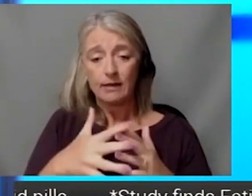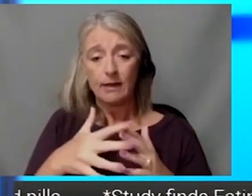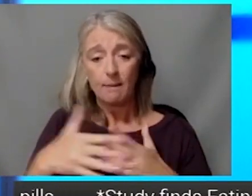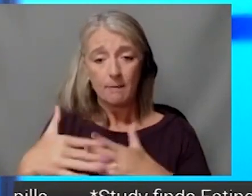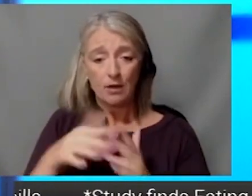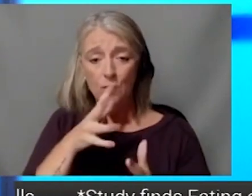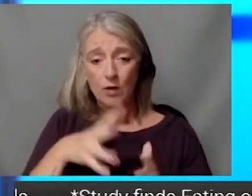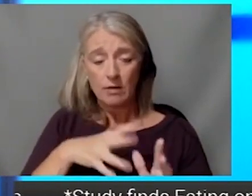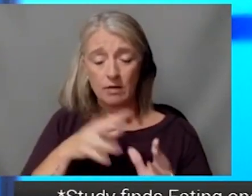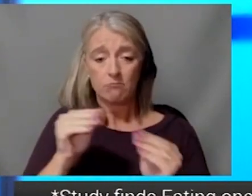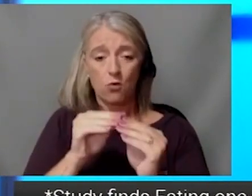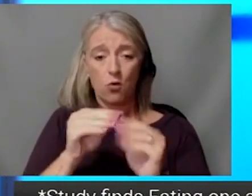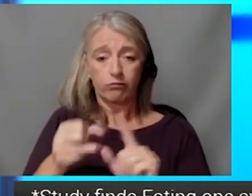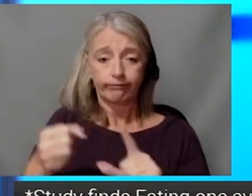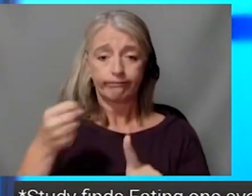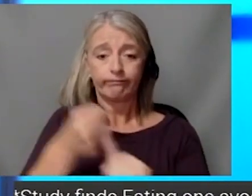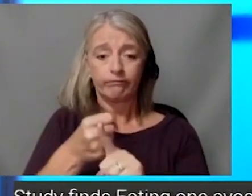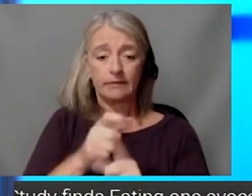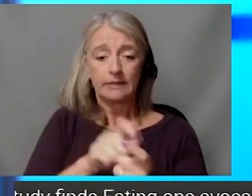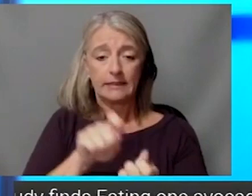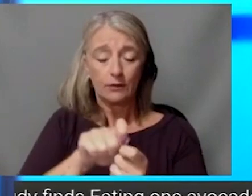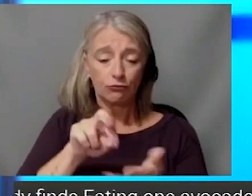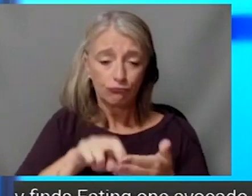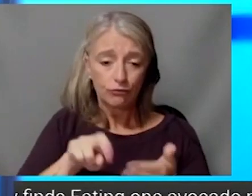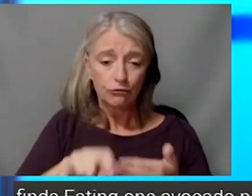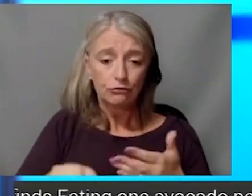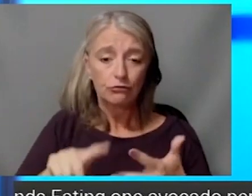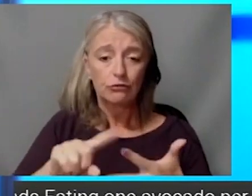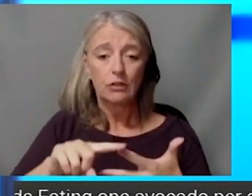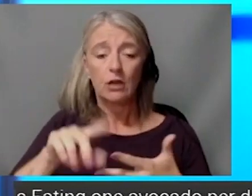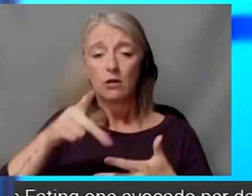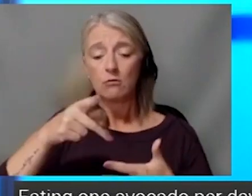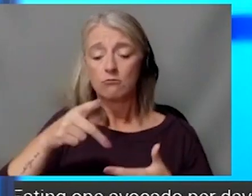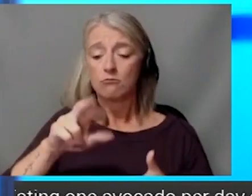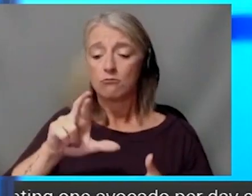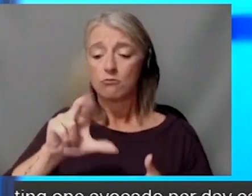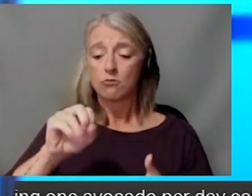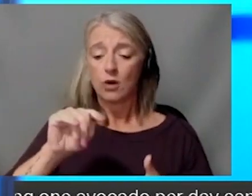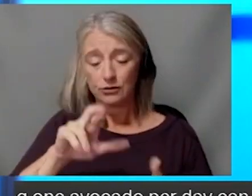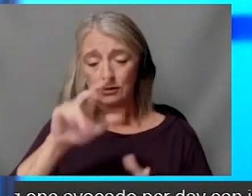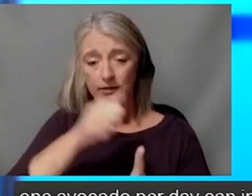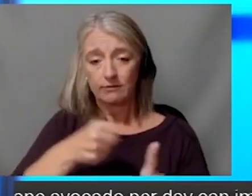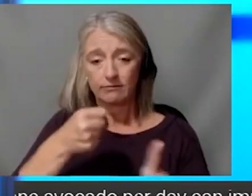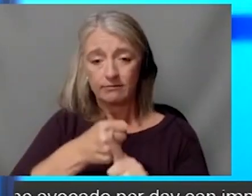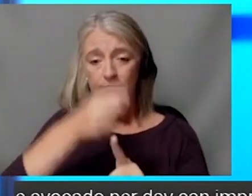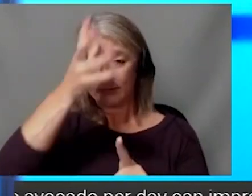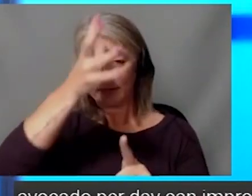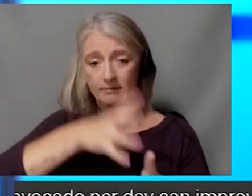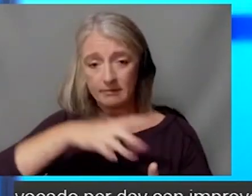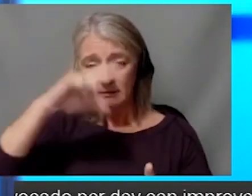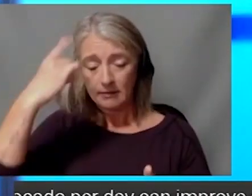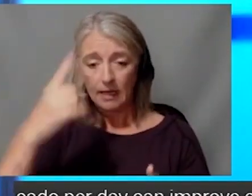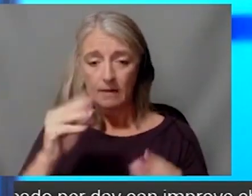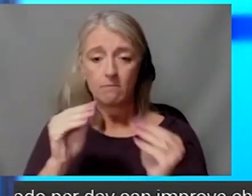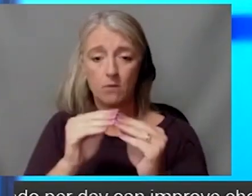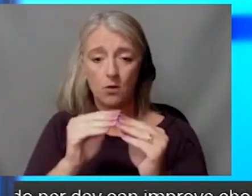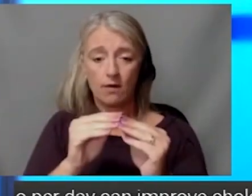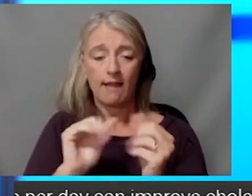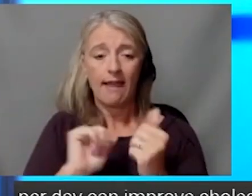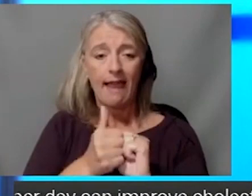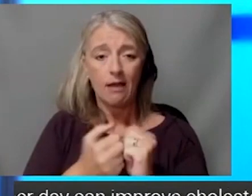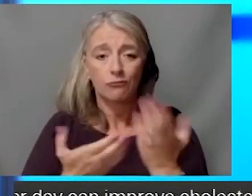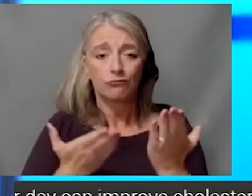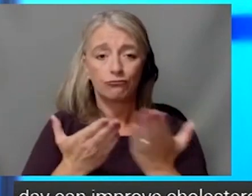specific research on prostate cancer, which also affects black men more. So we're constantly working to see how we can serve the entire region and